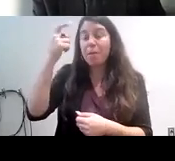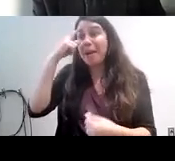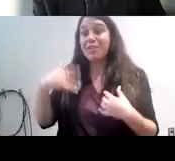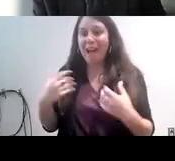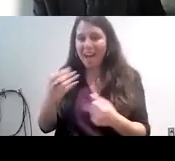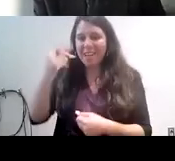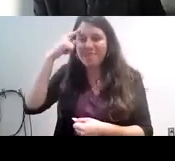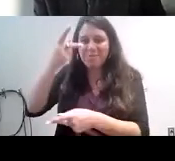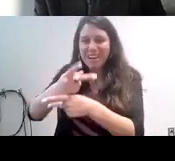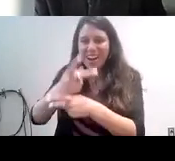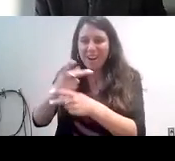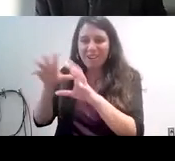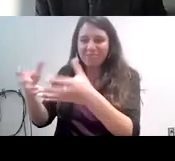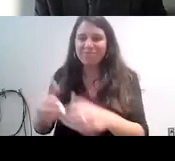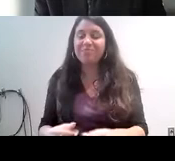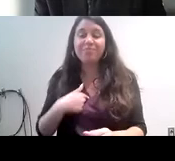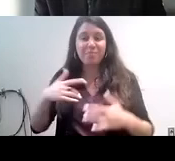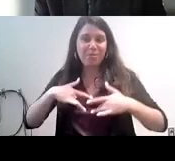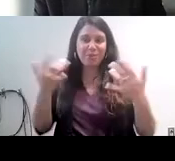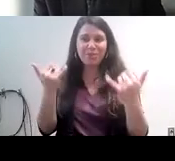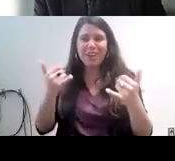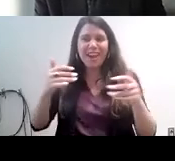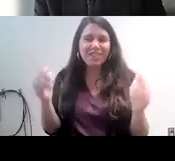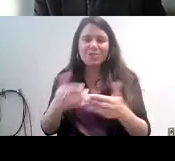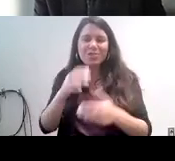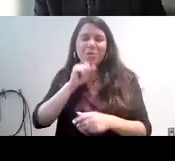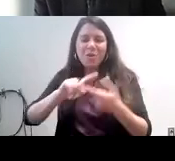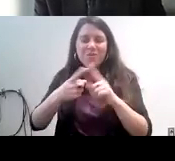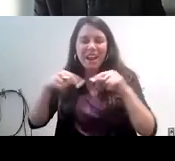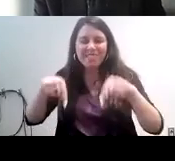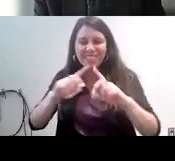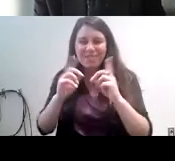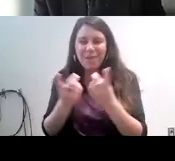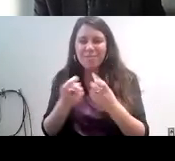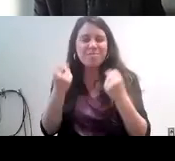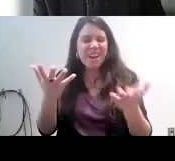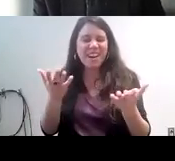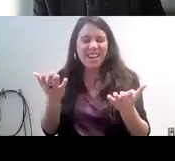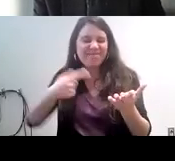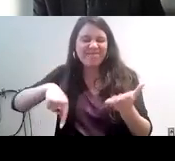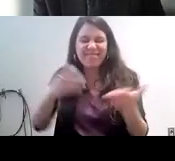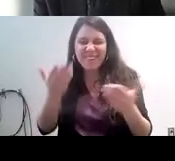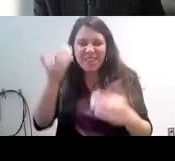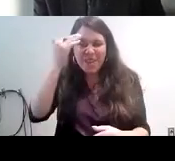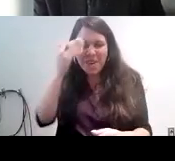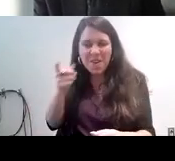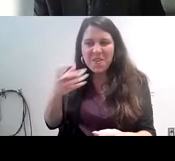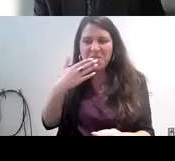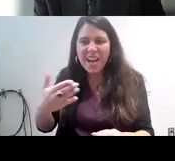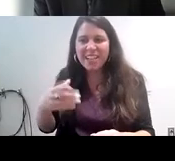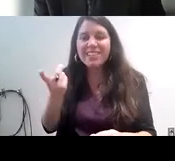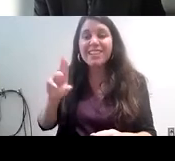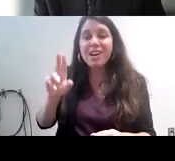I'm really pleased today to introduce an old friend of the department and of many of us here, Dr. Daniel